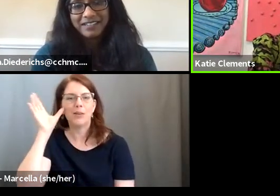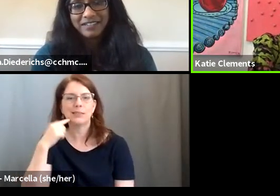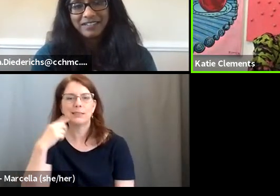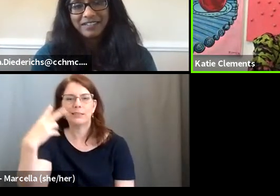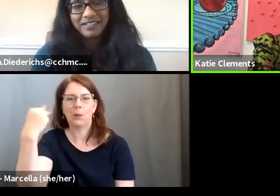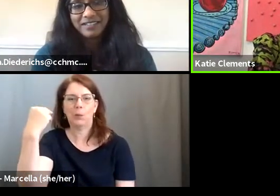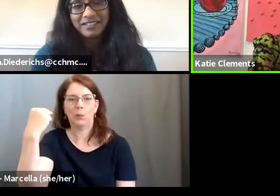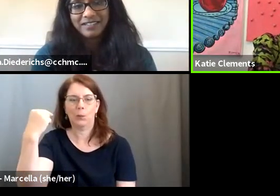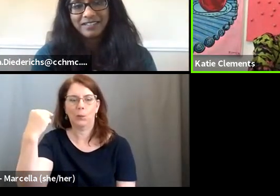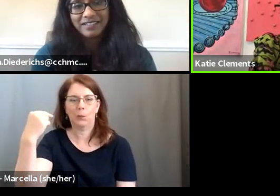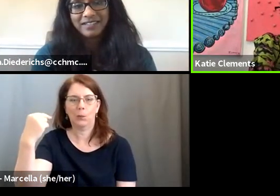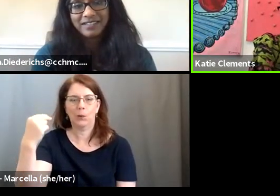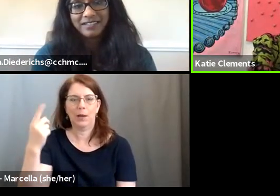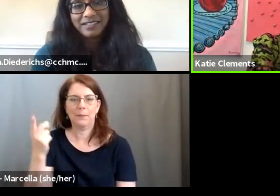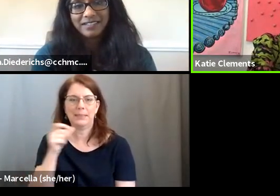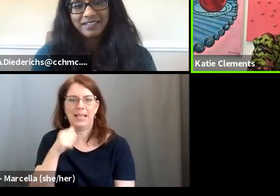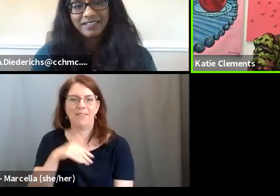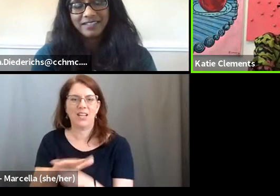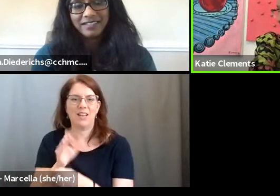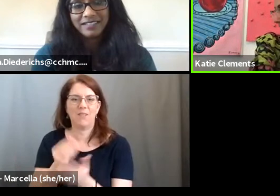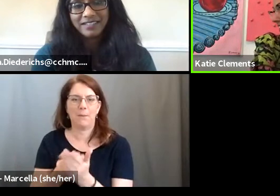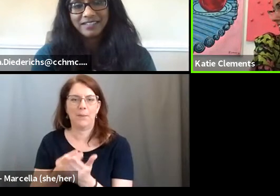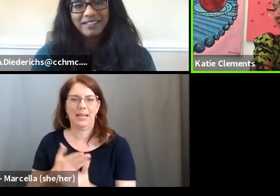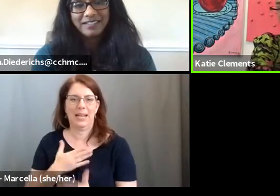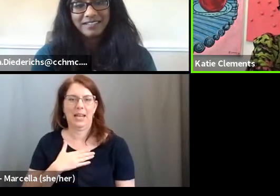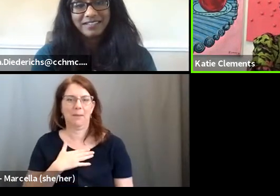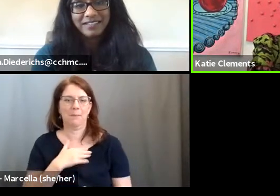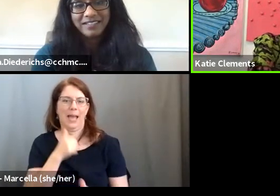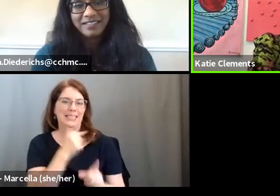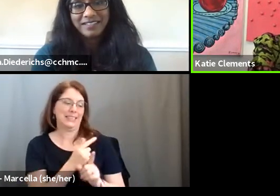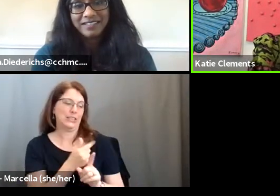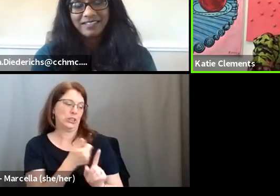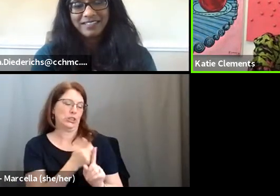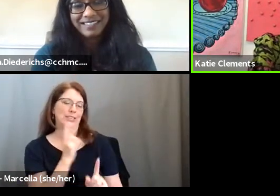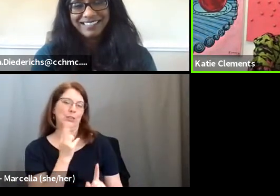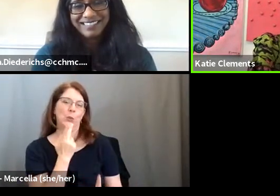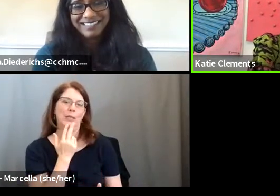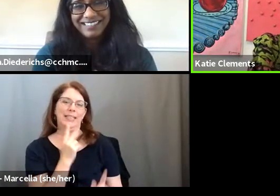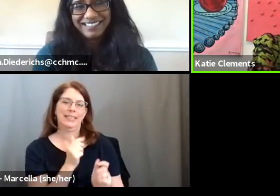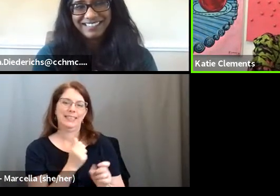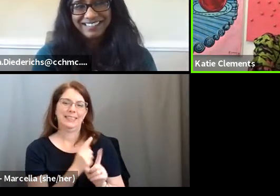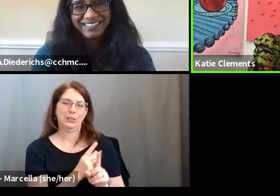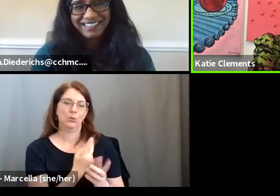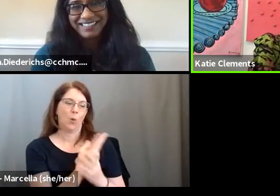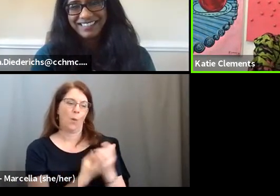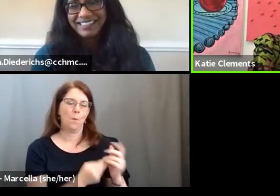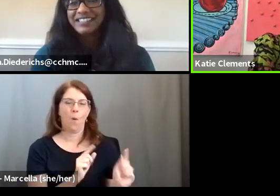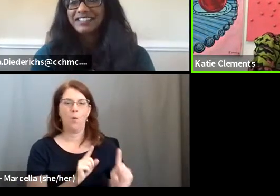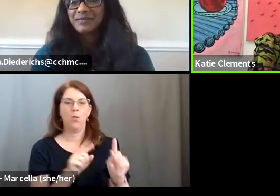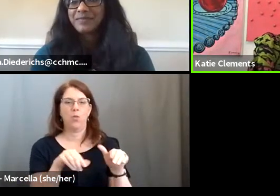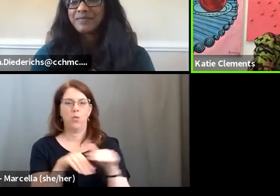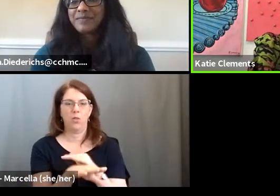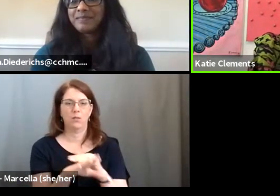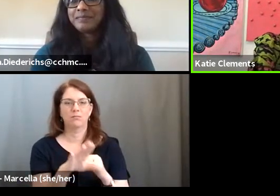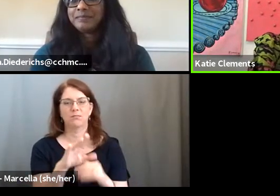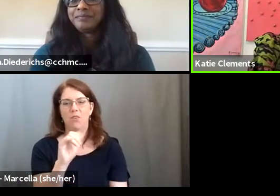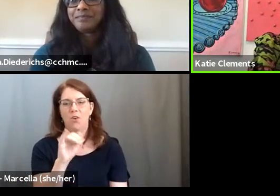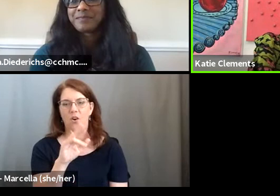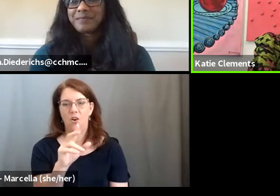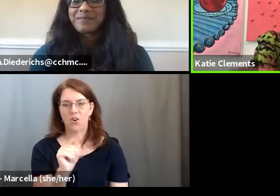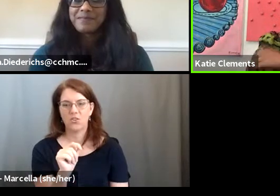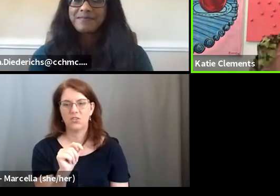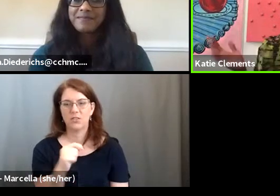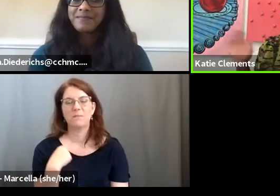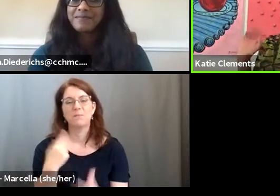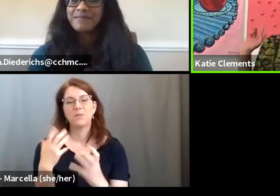no because they didn't have enough money. I have a twin sister. So we both went into art. I wanted to be a painting